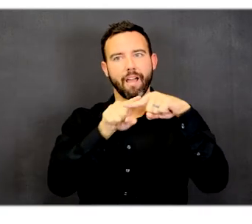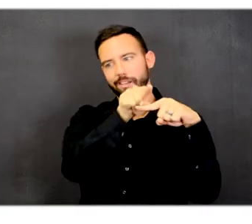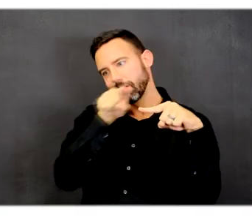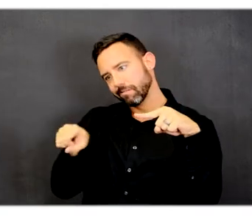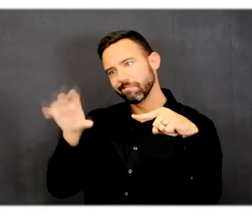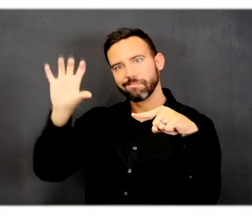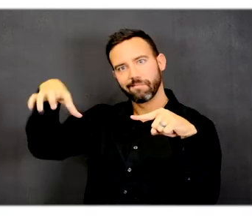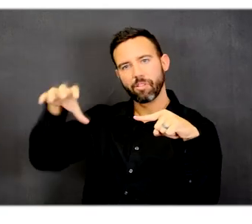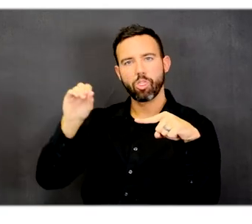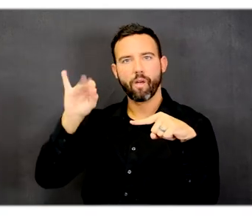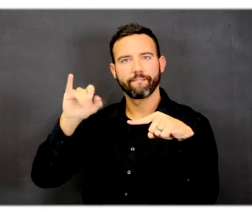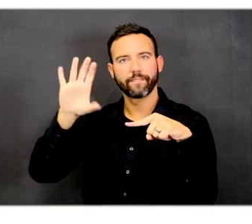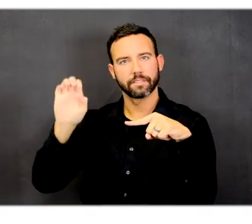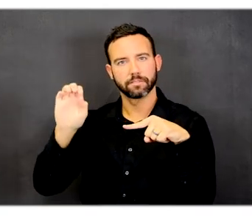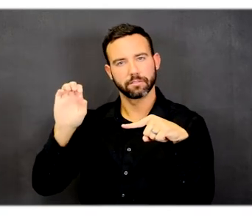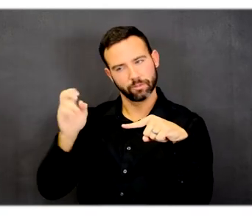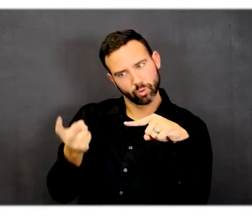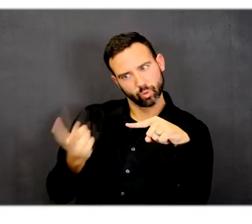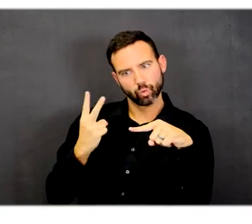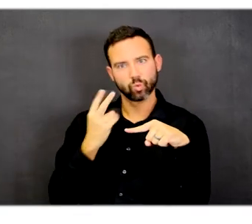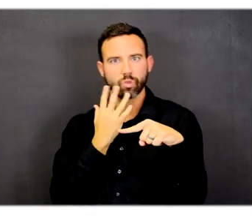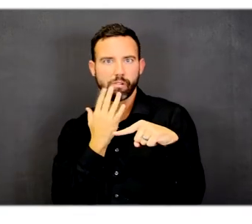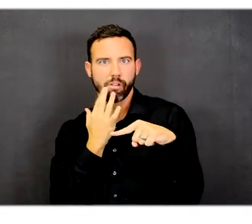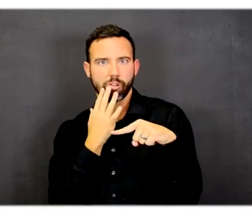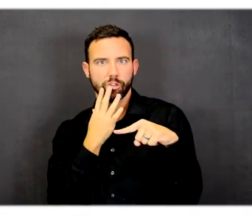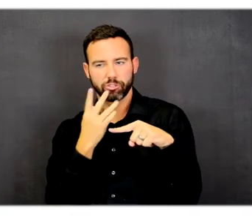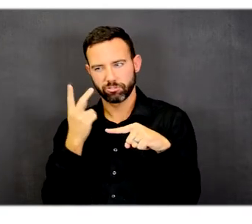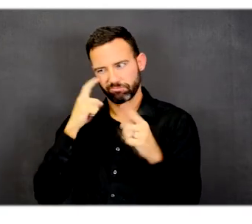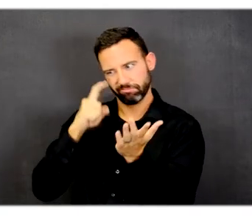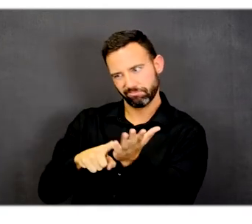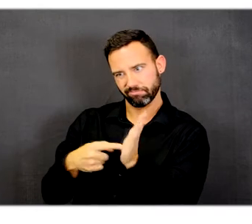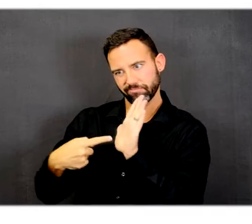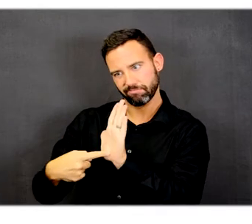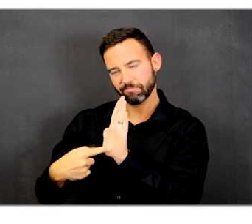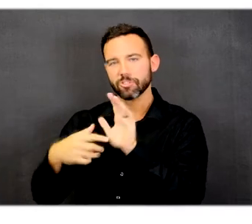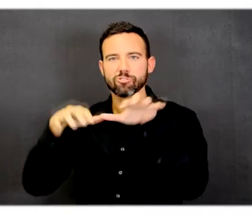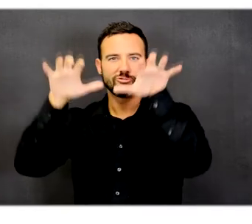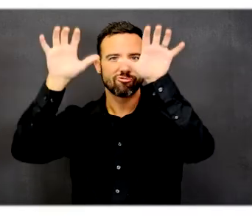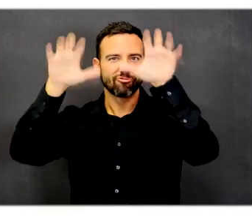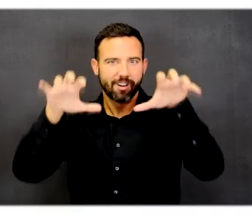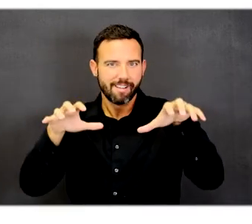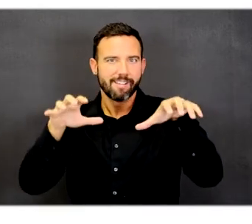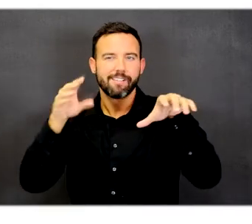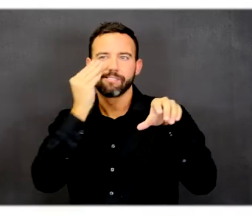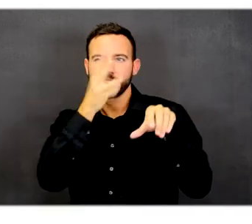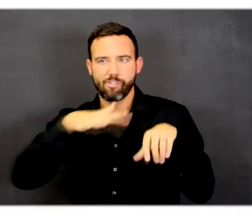There are two colored patches that represent the rain gardens and serve as drainage structures.